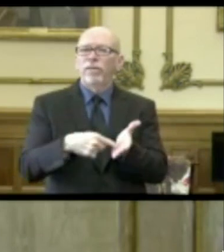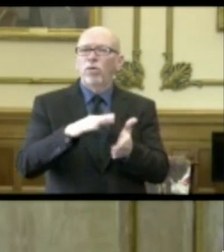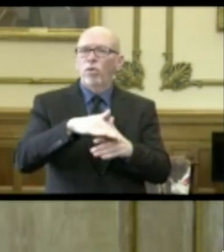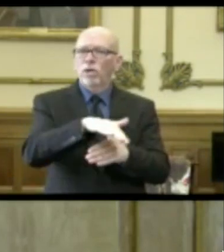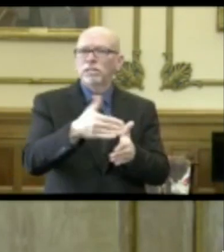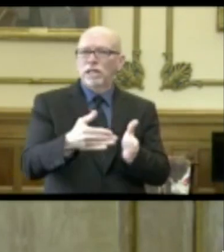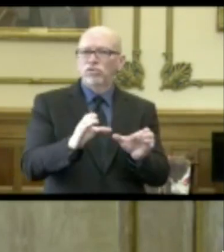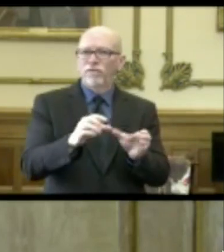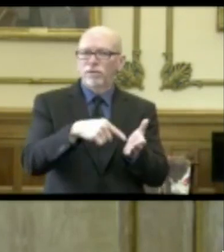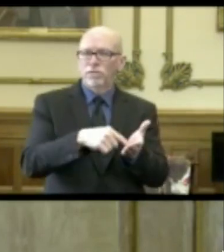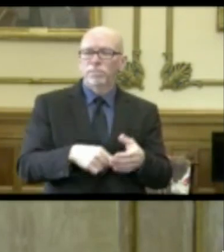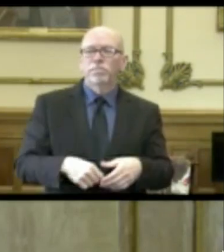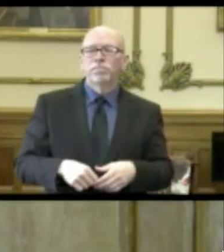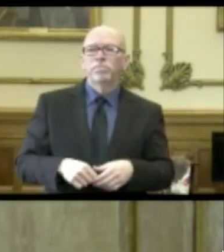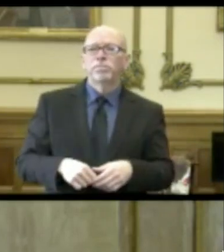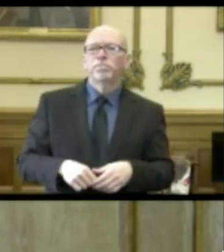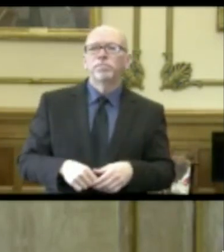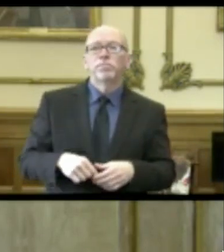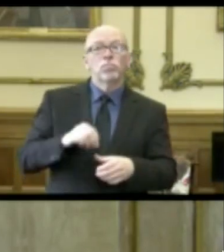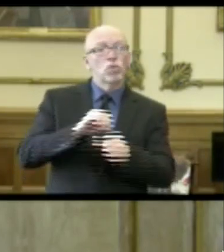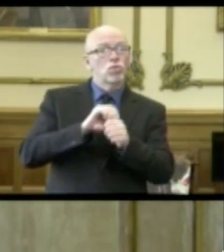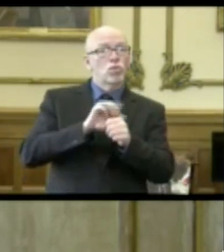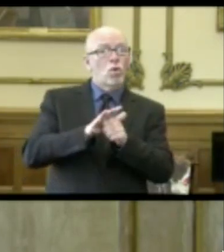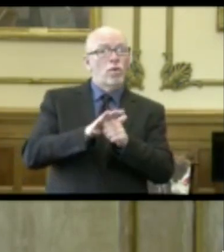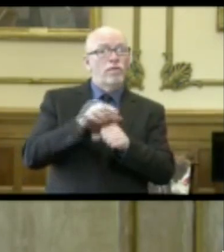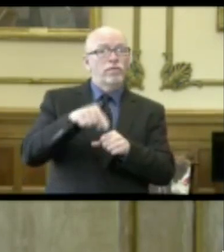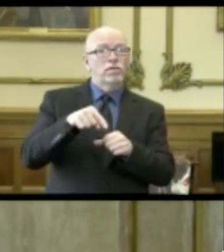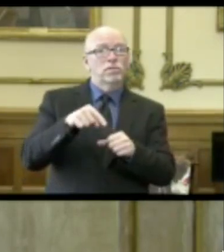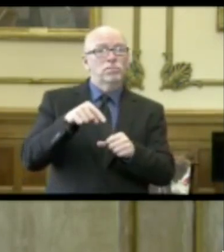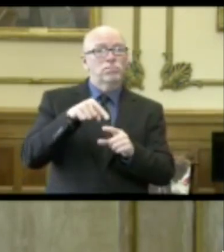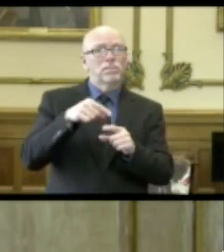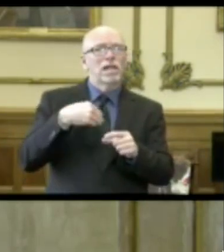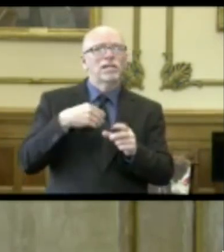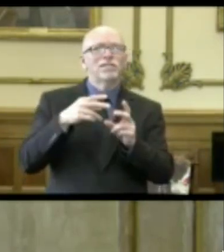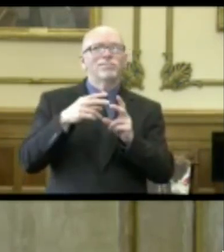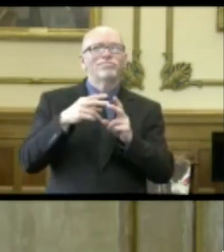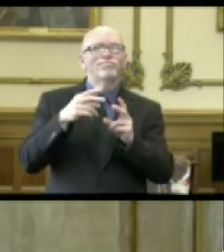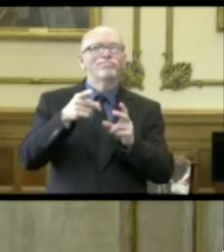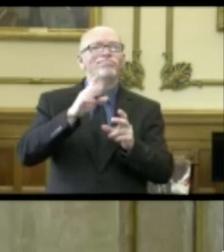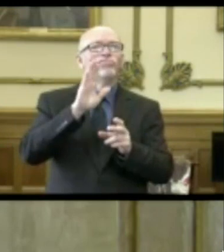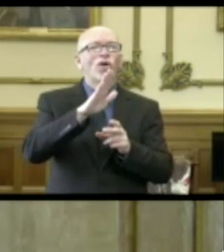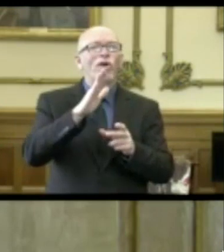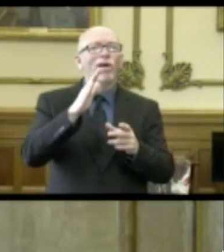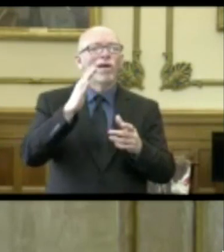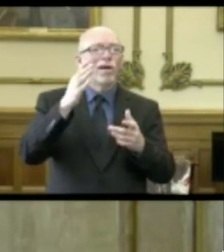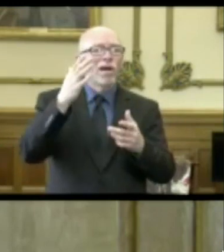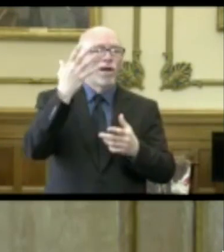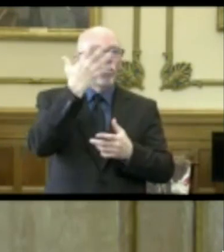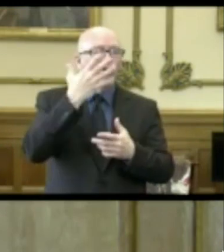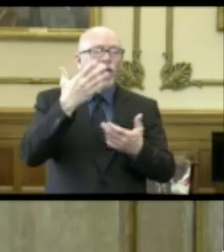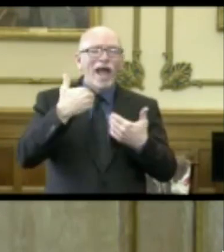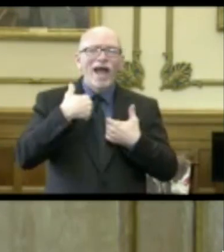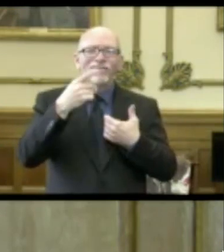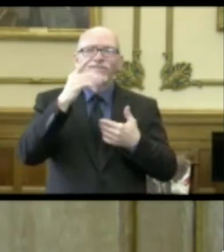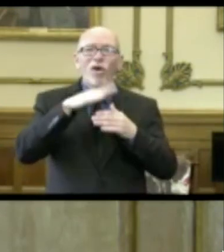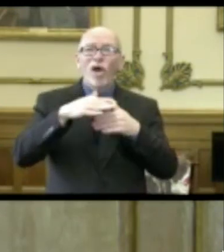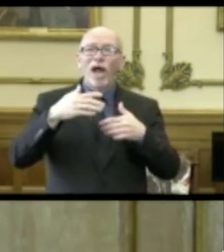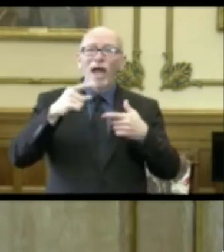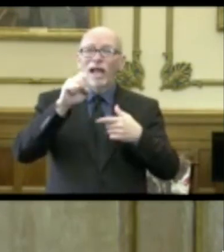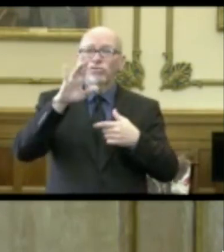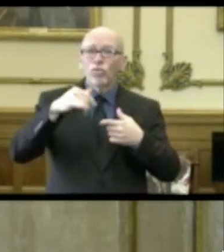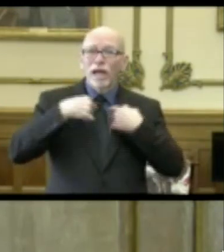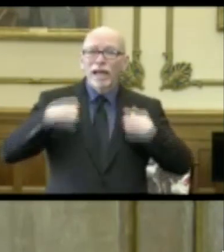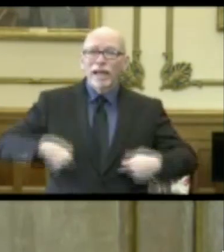As I've mentioned, the COVID-19 has a very classic look on a CT scan of the chest, on the chest X-ray,